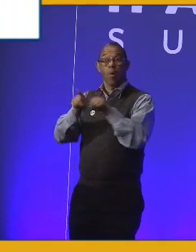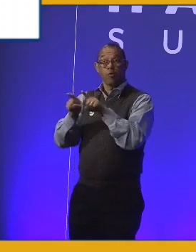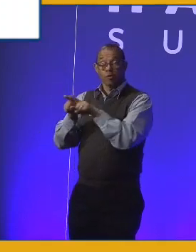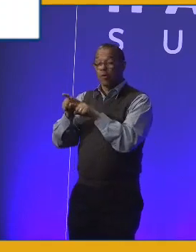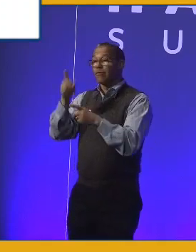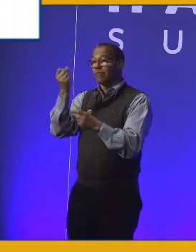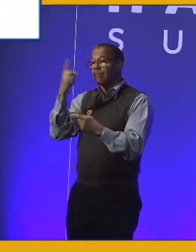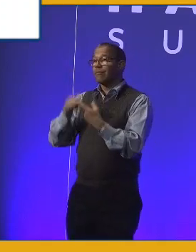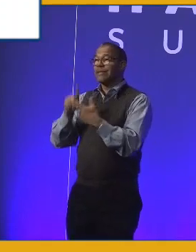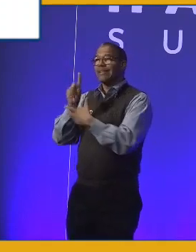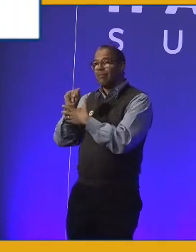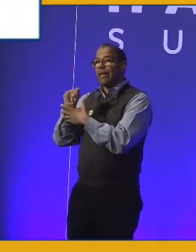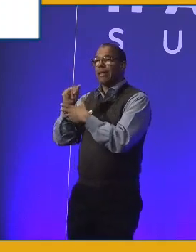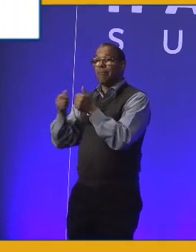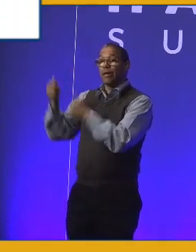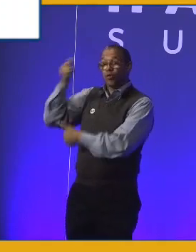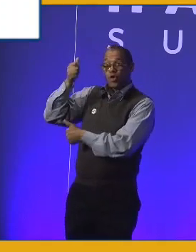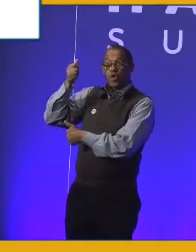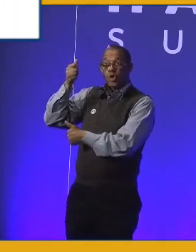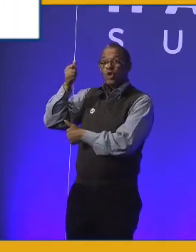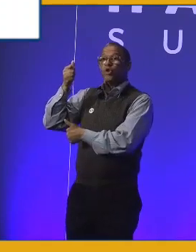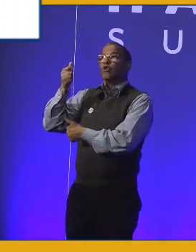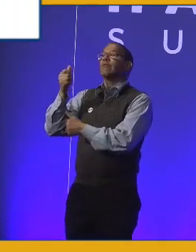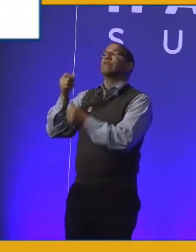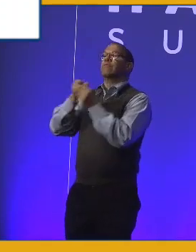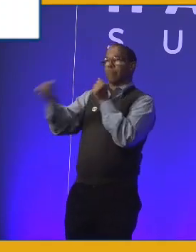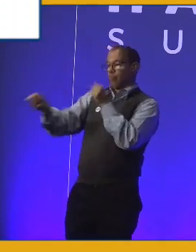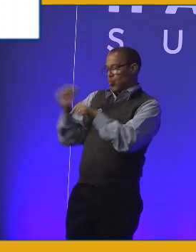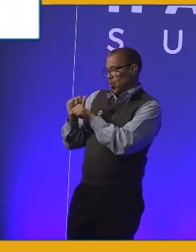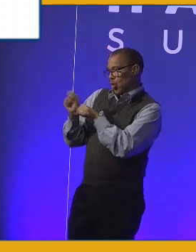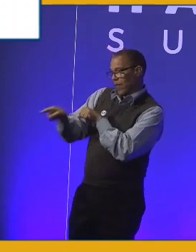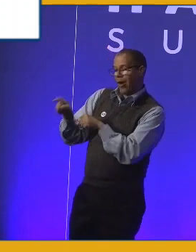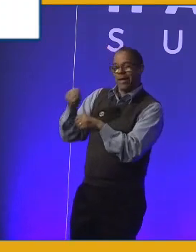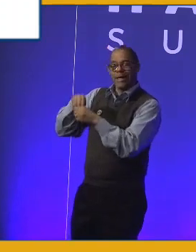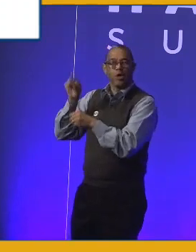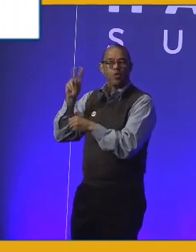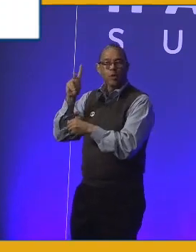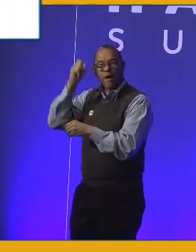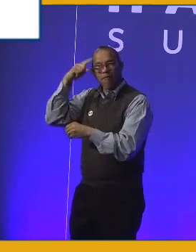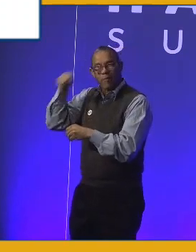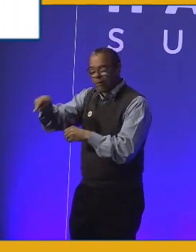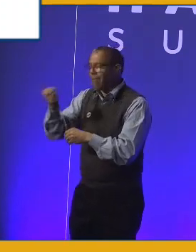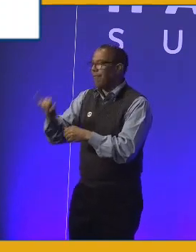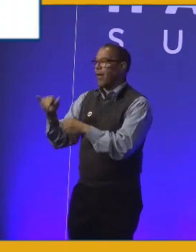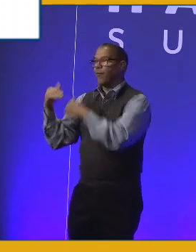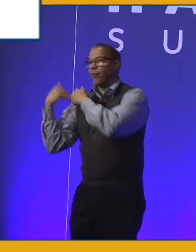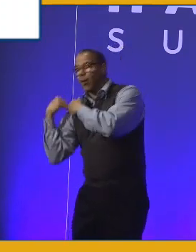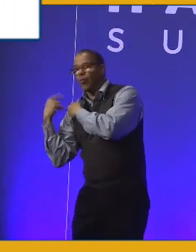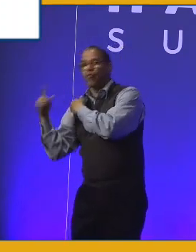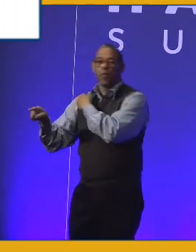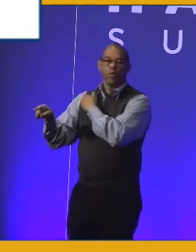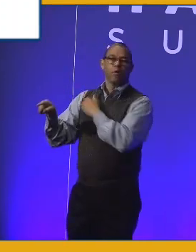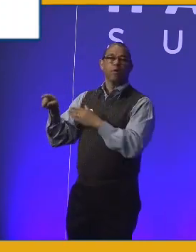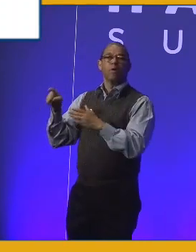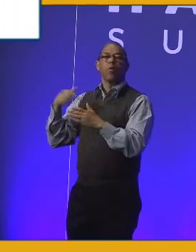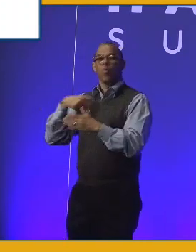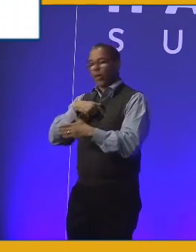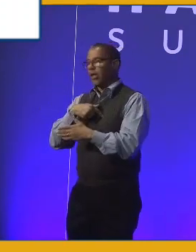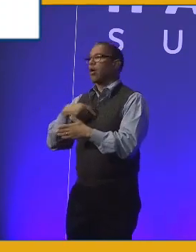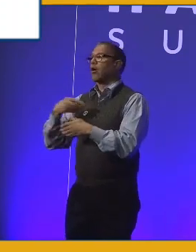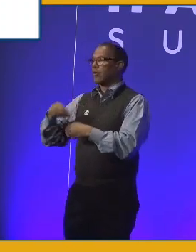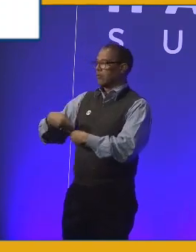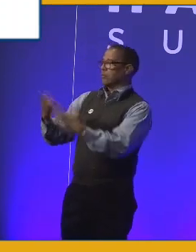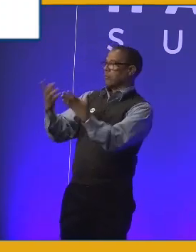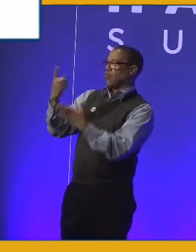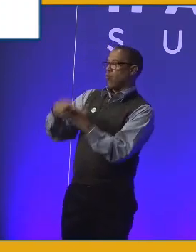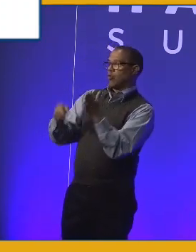the disability minister is housed within UK government. Essentially, this person is making sure that we are delivering on disability